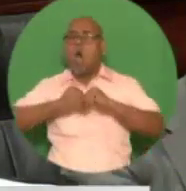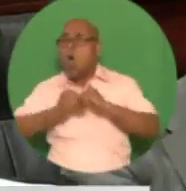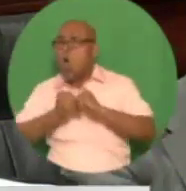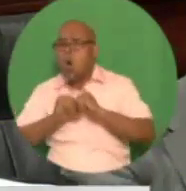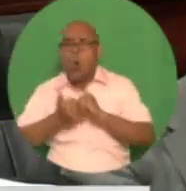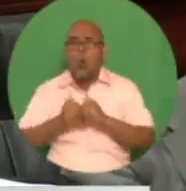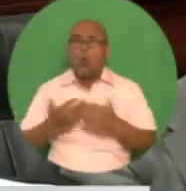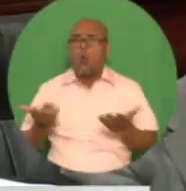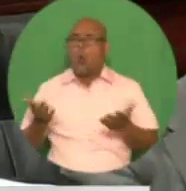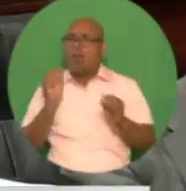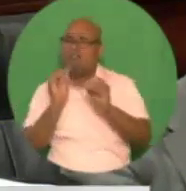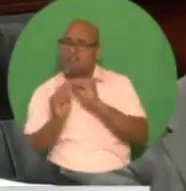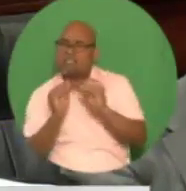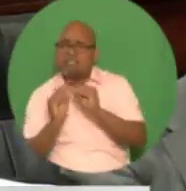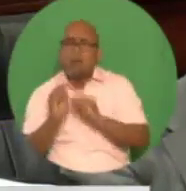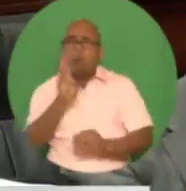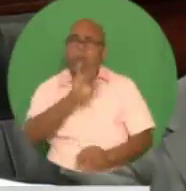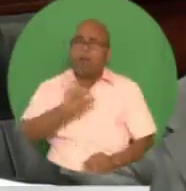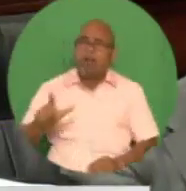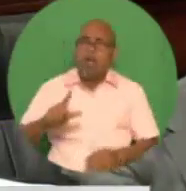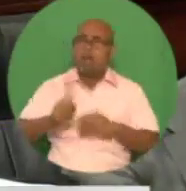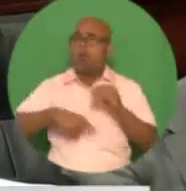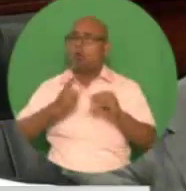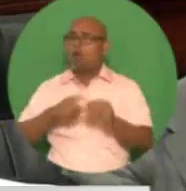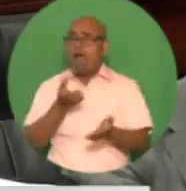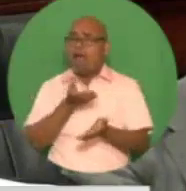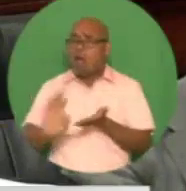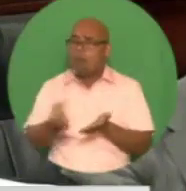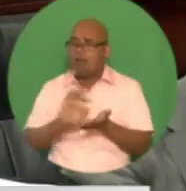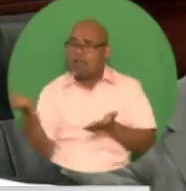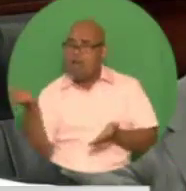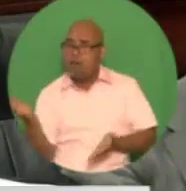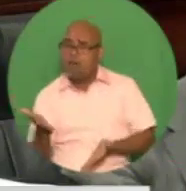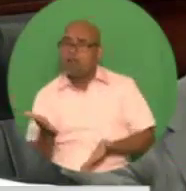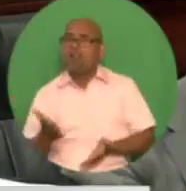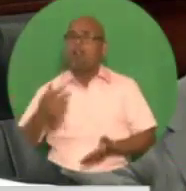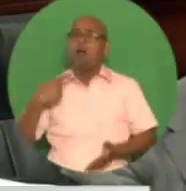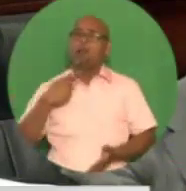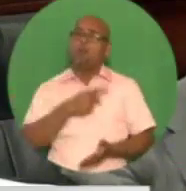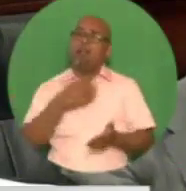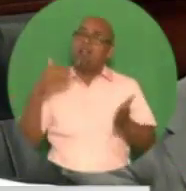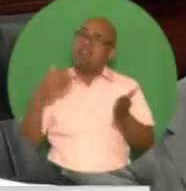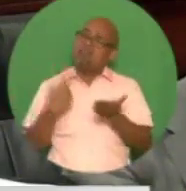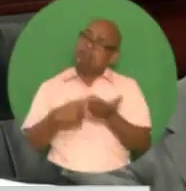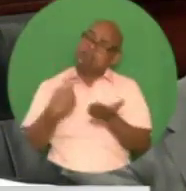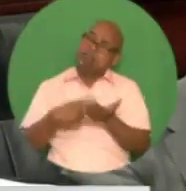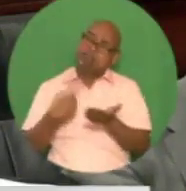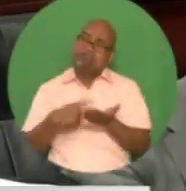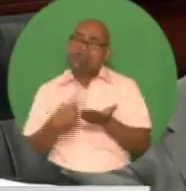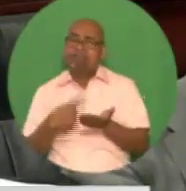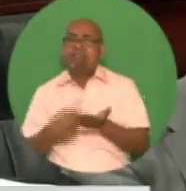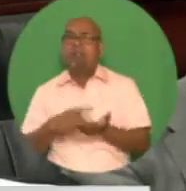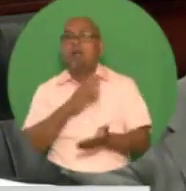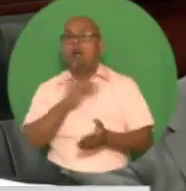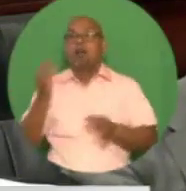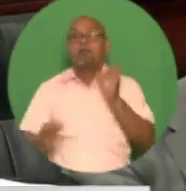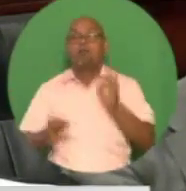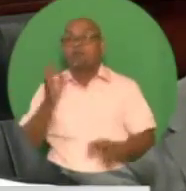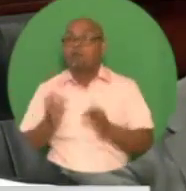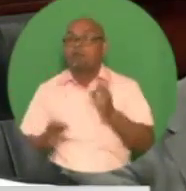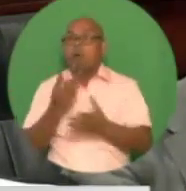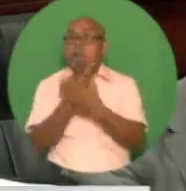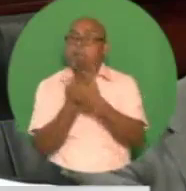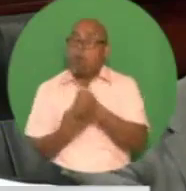2016. The bill has been carried over to the new Parliamentary session. And with bipartisan support, I expect the